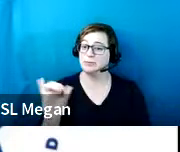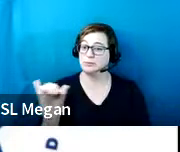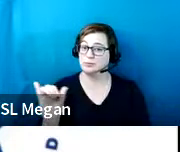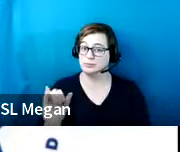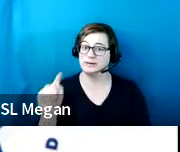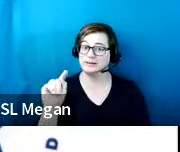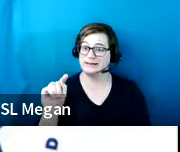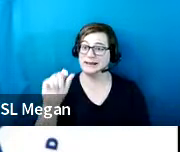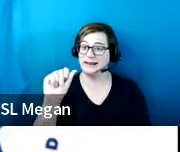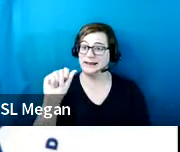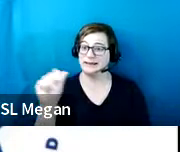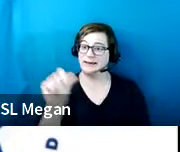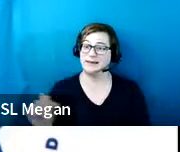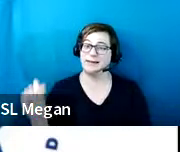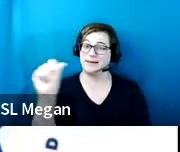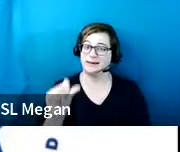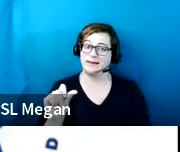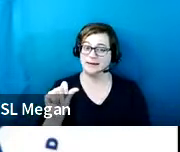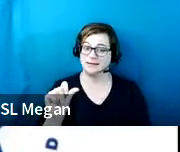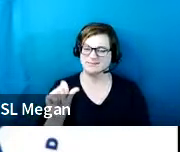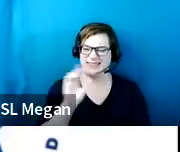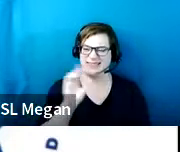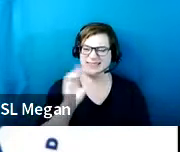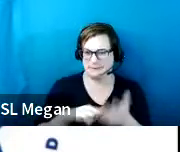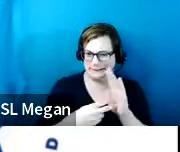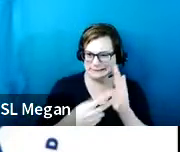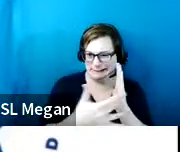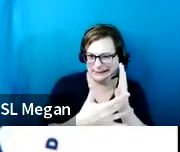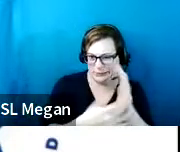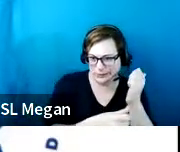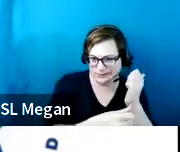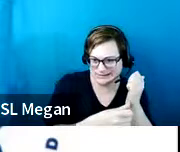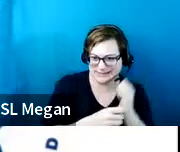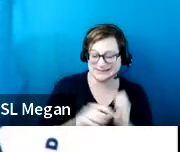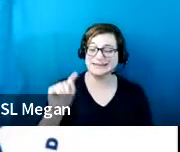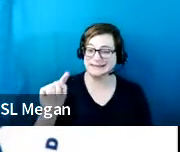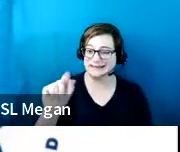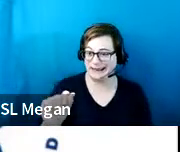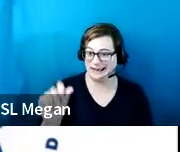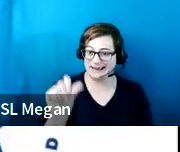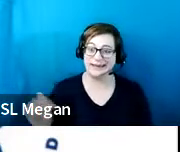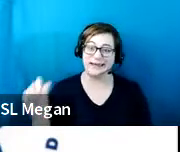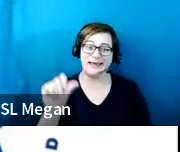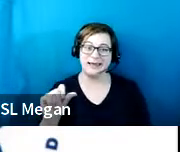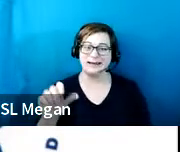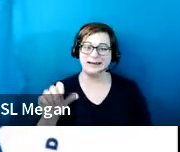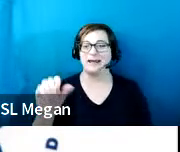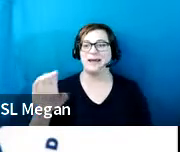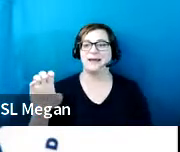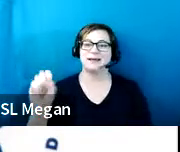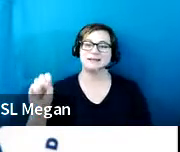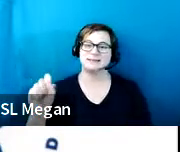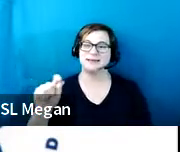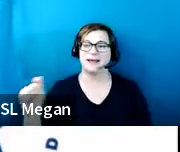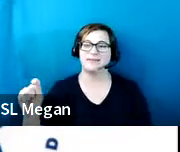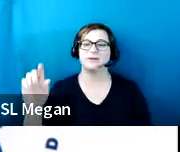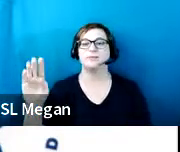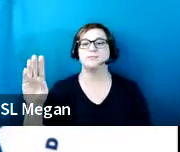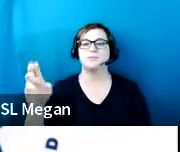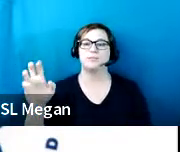at TA for technical assistance, TA at access-board